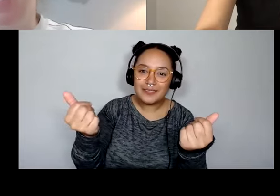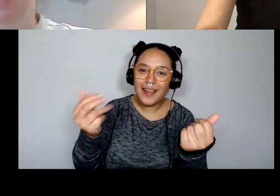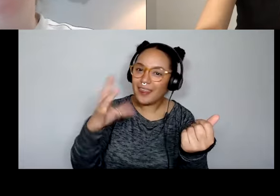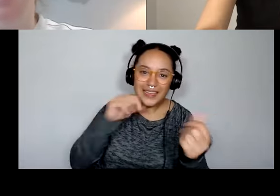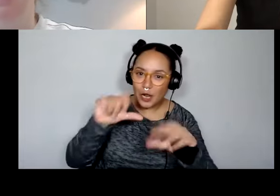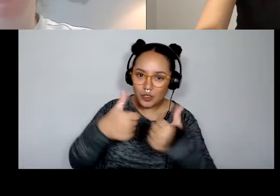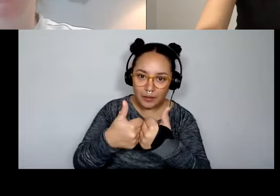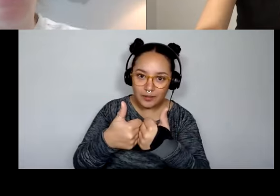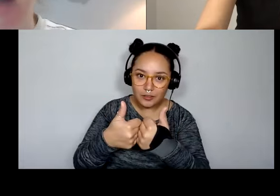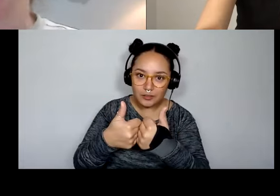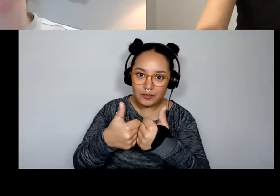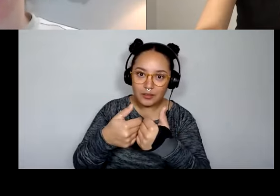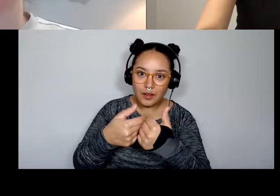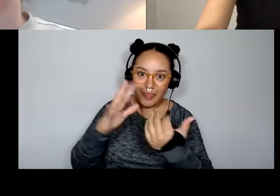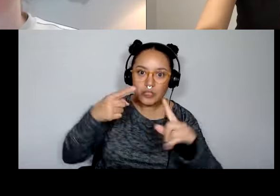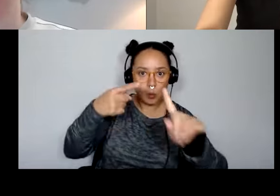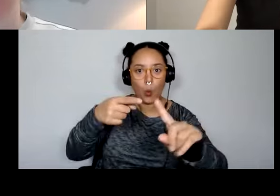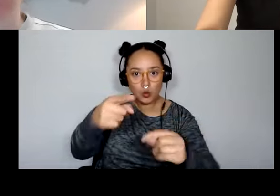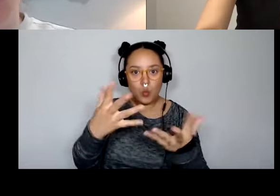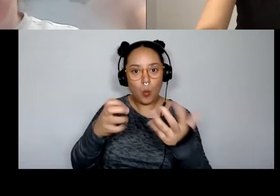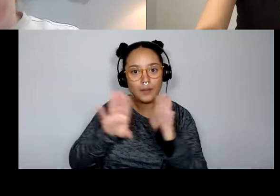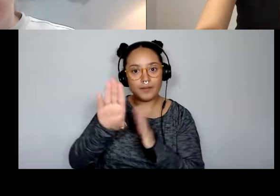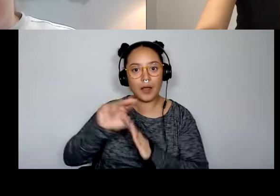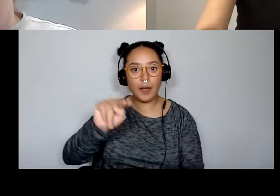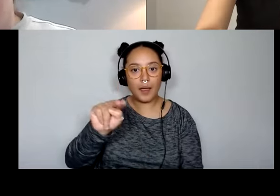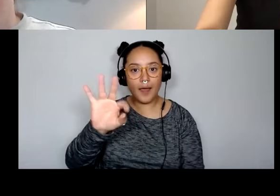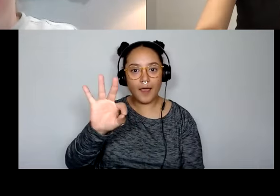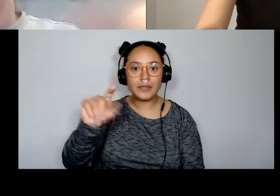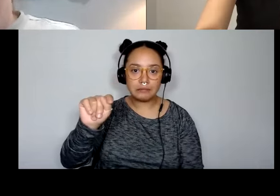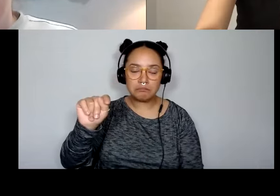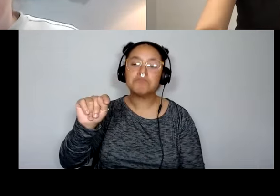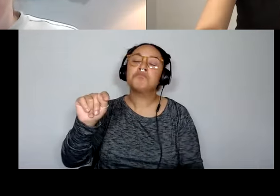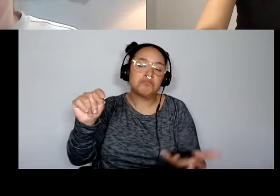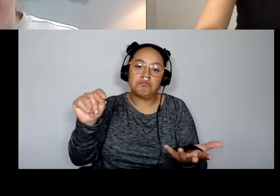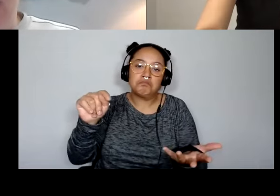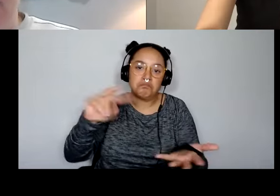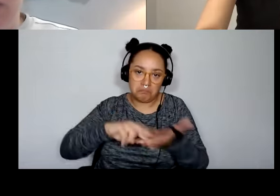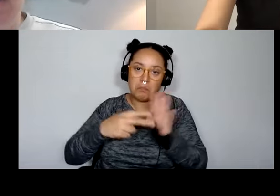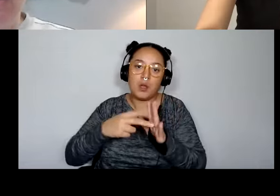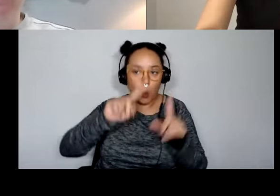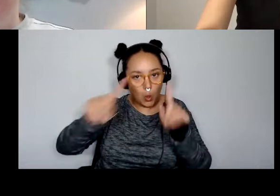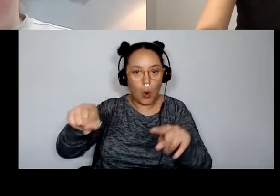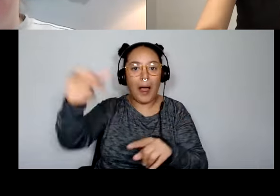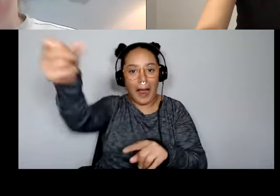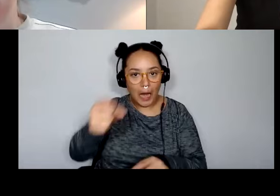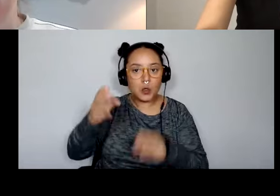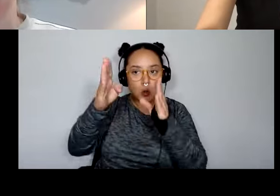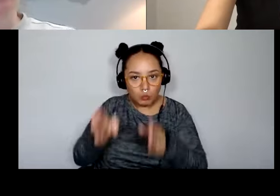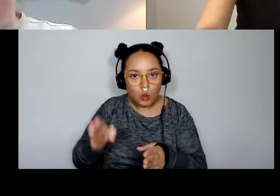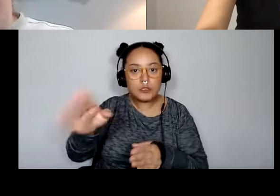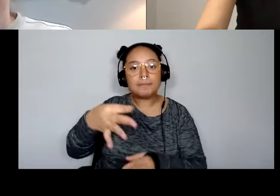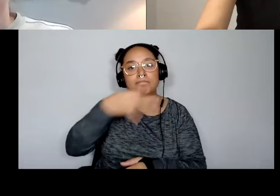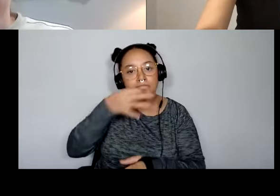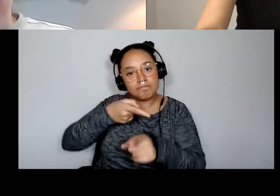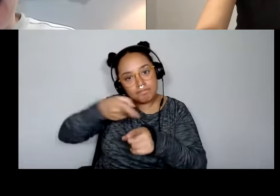develop an NFT. That's the answer to the question. You should go out, hire someone who has expertise in NFTs